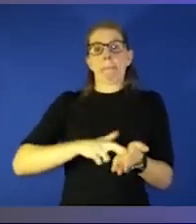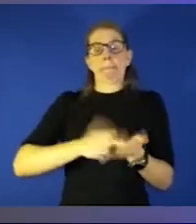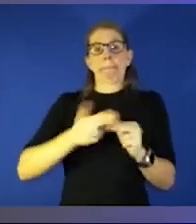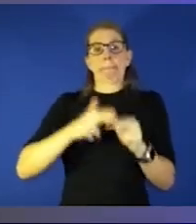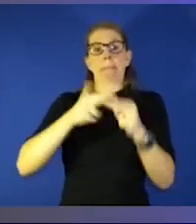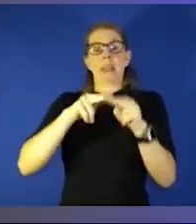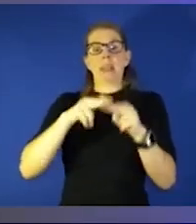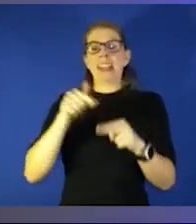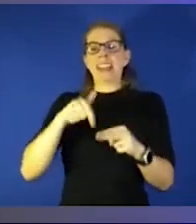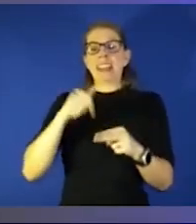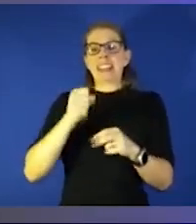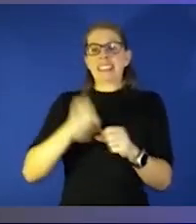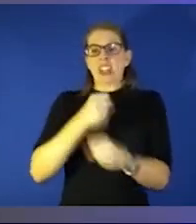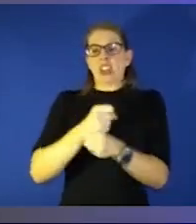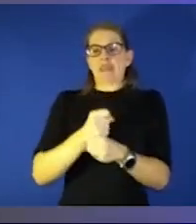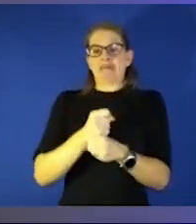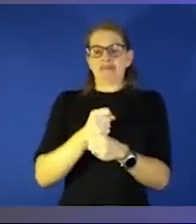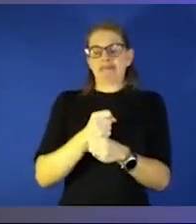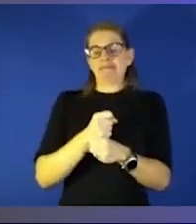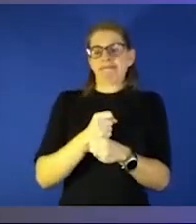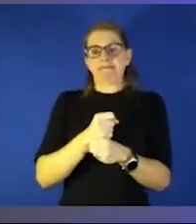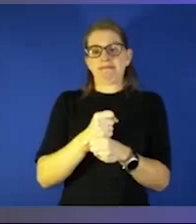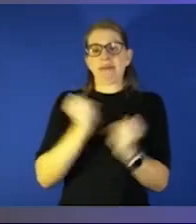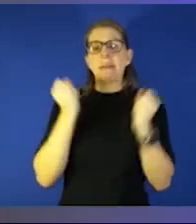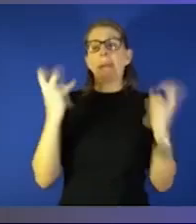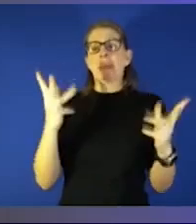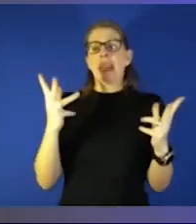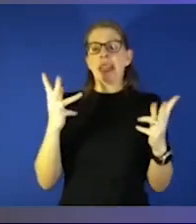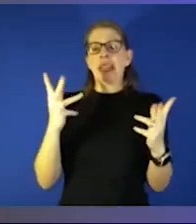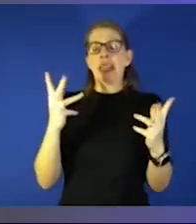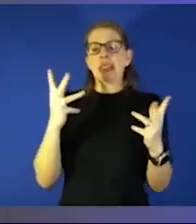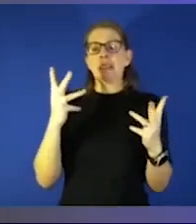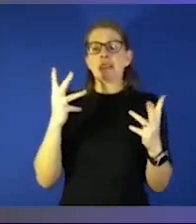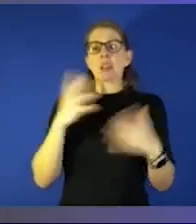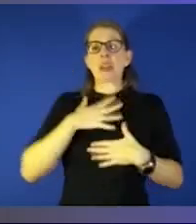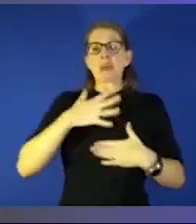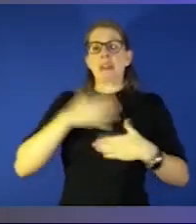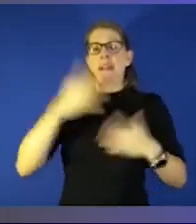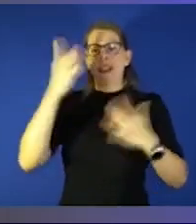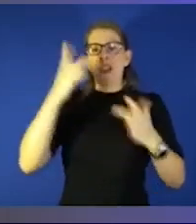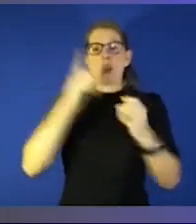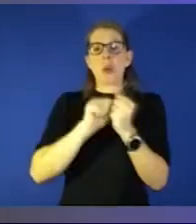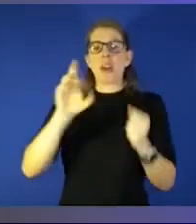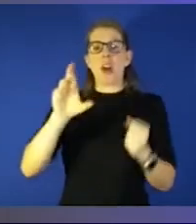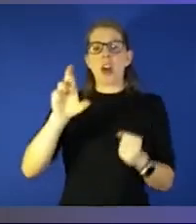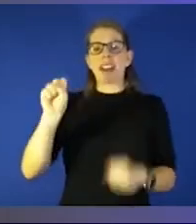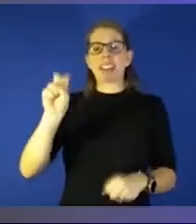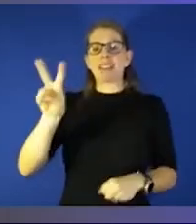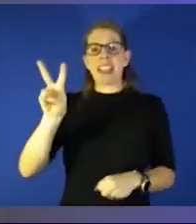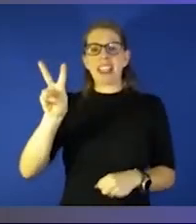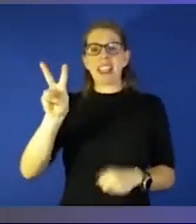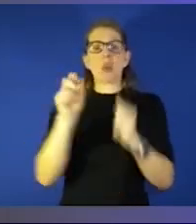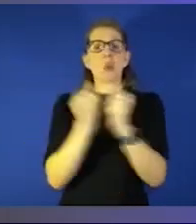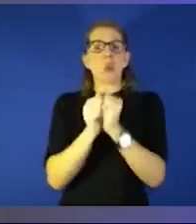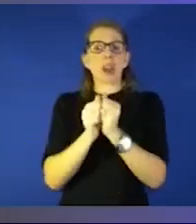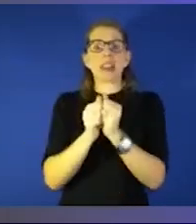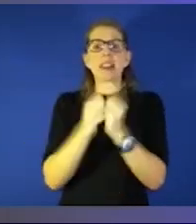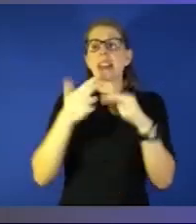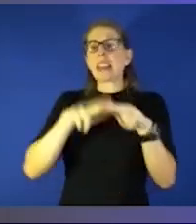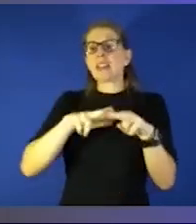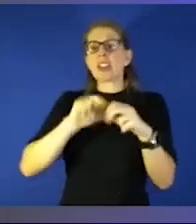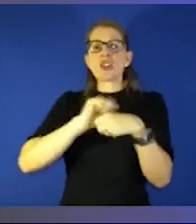you have a lot of respiratory illnesses with RSV and everything with the increase in COVID